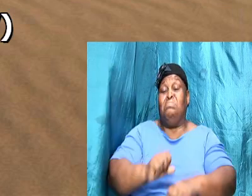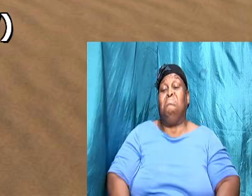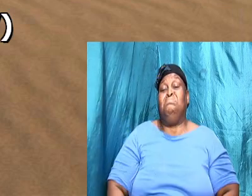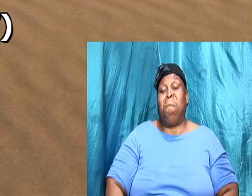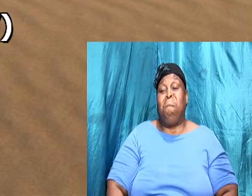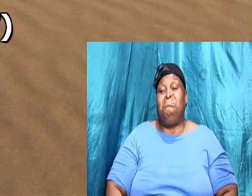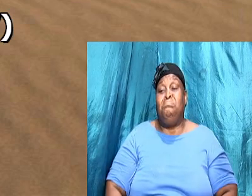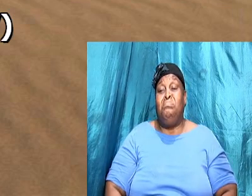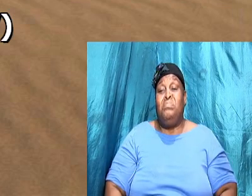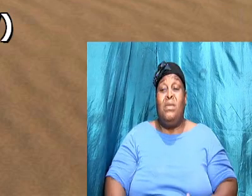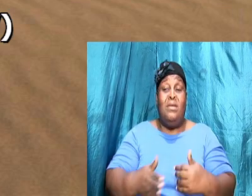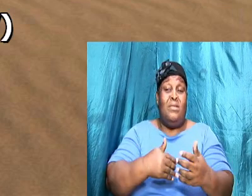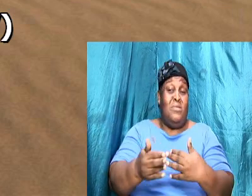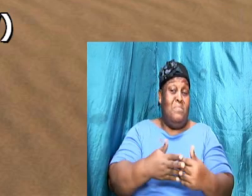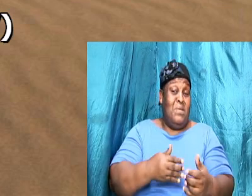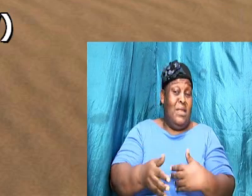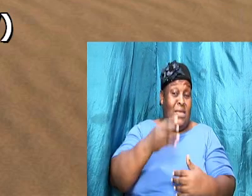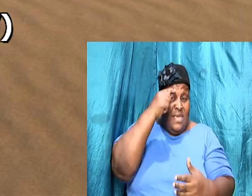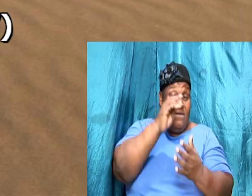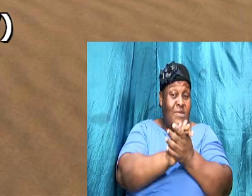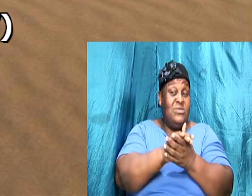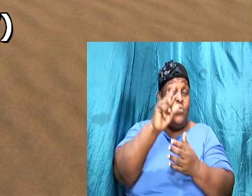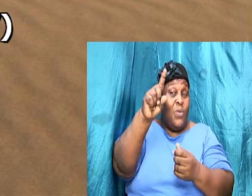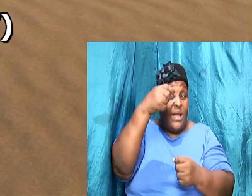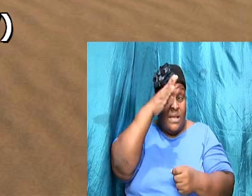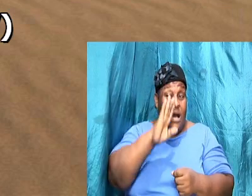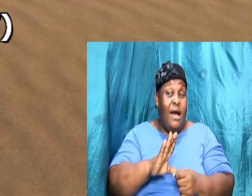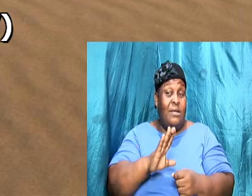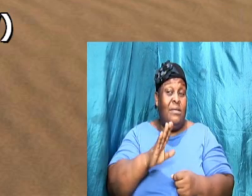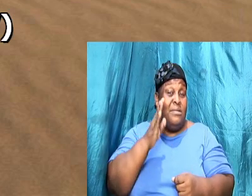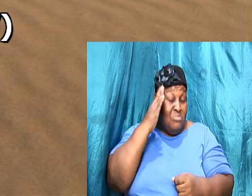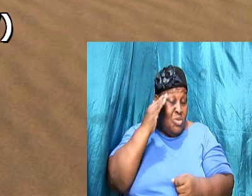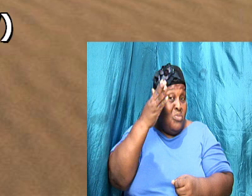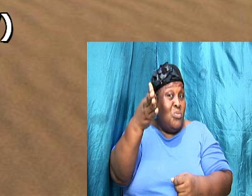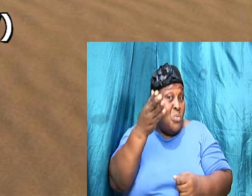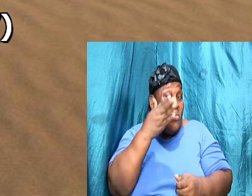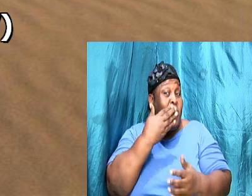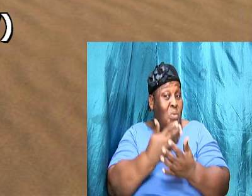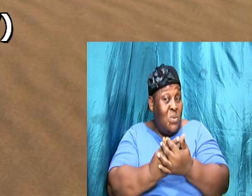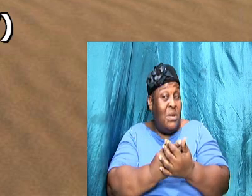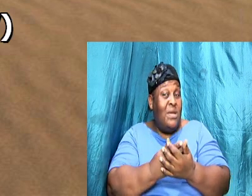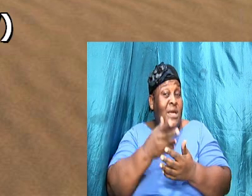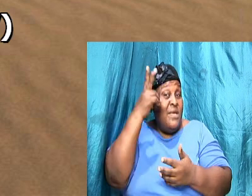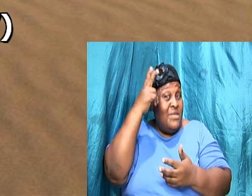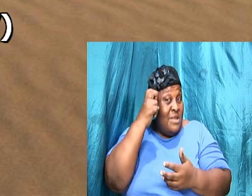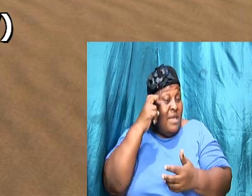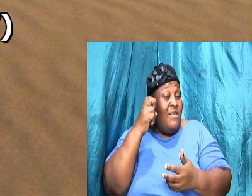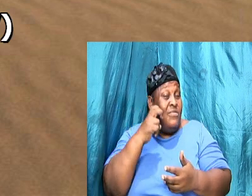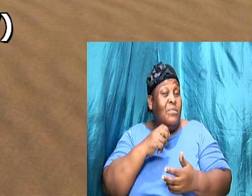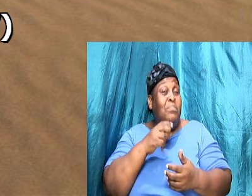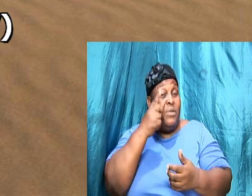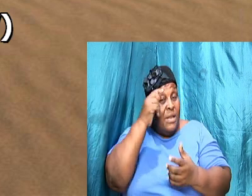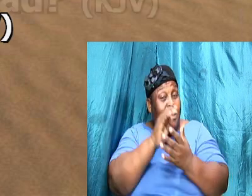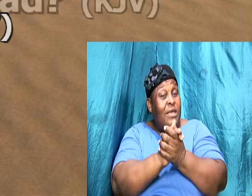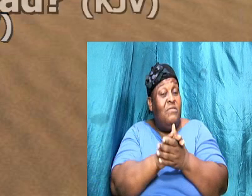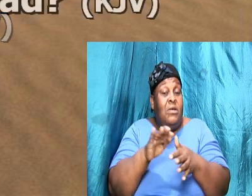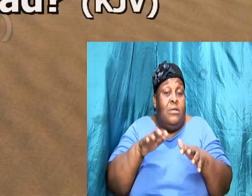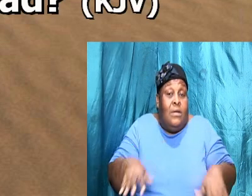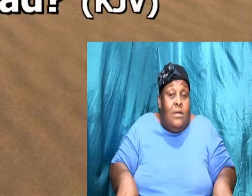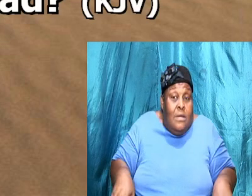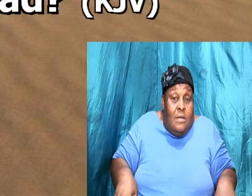thou believest that there is one God thou doest well the devil also believe and tremble